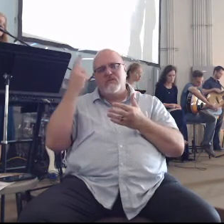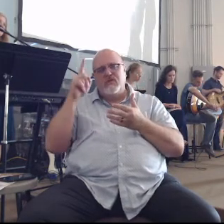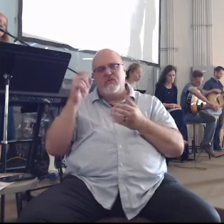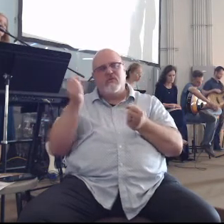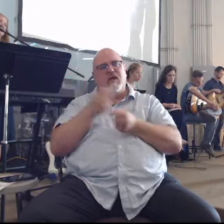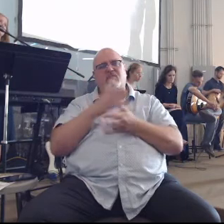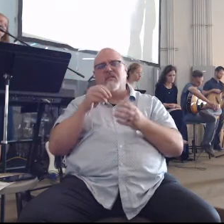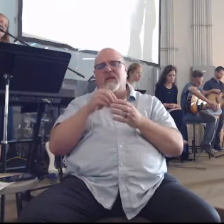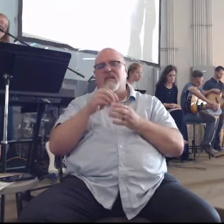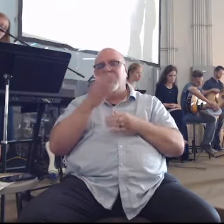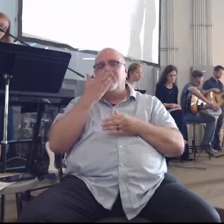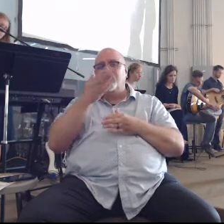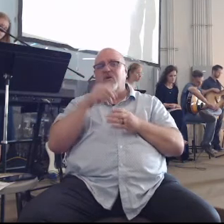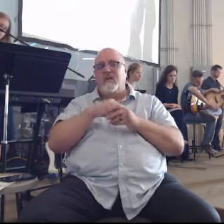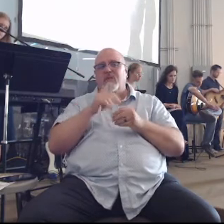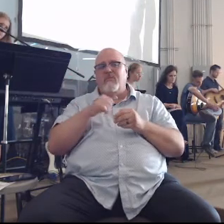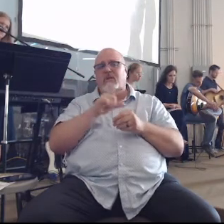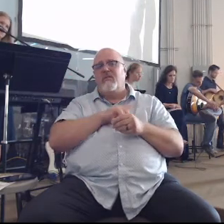God I have made